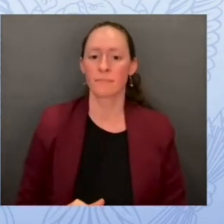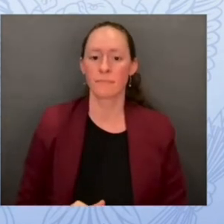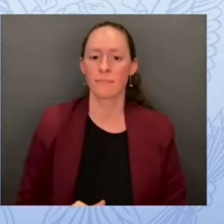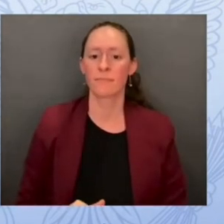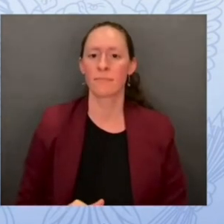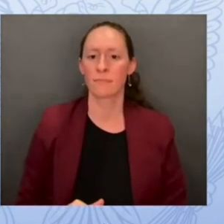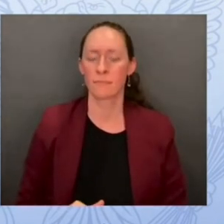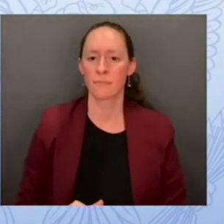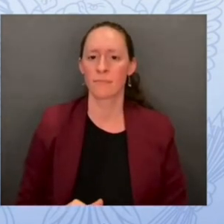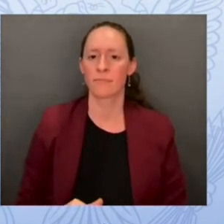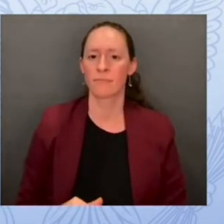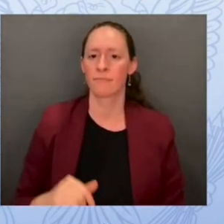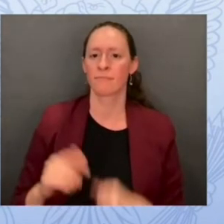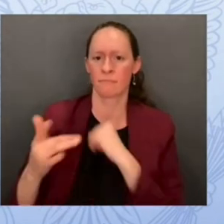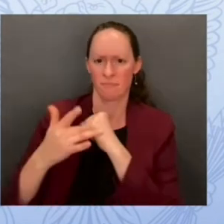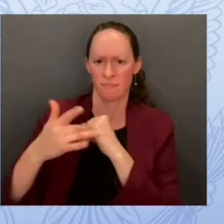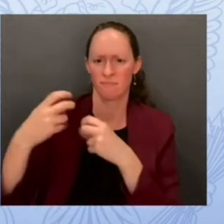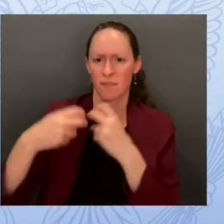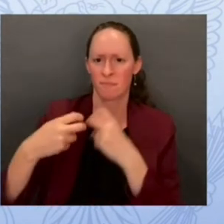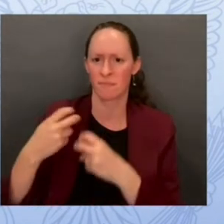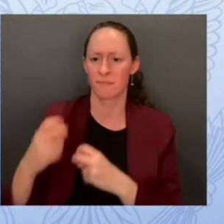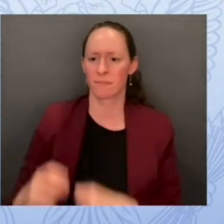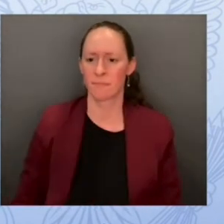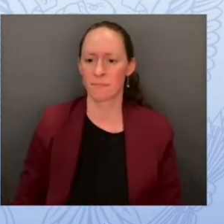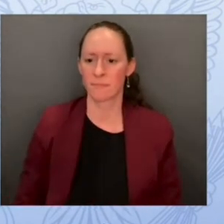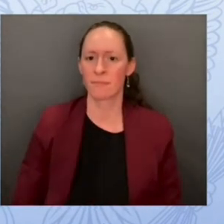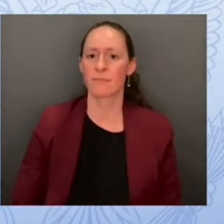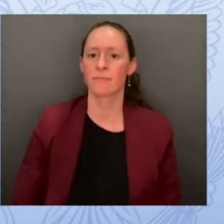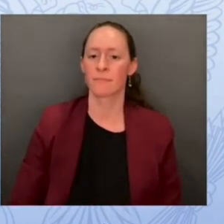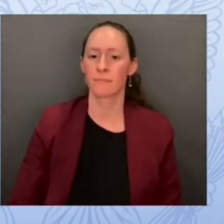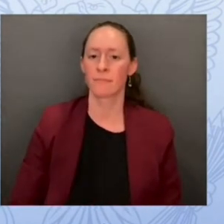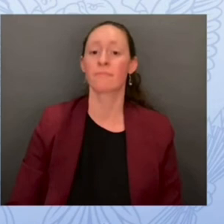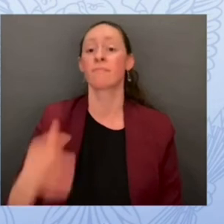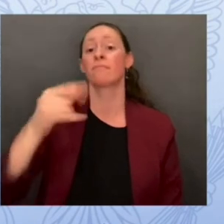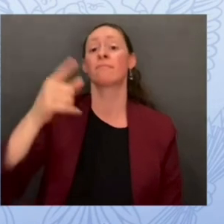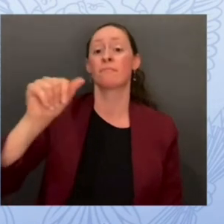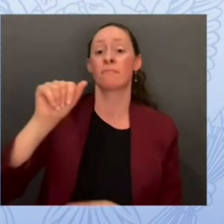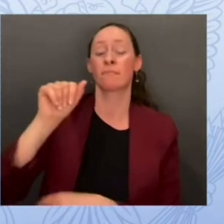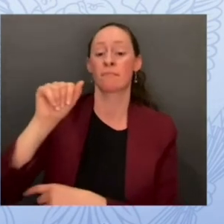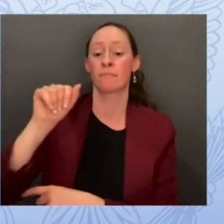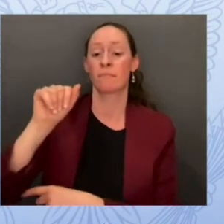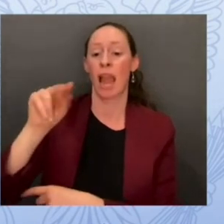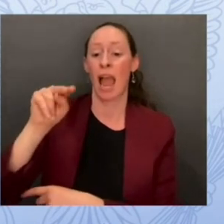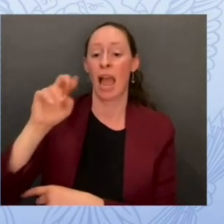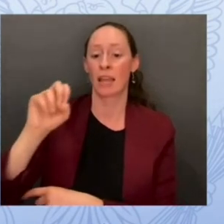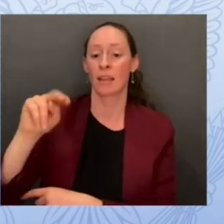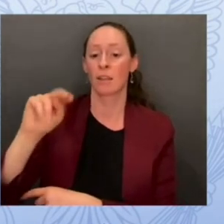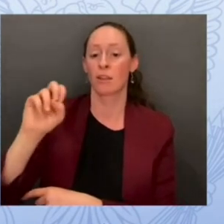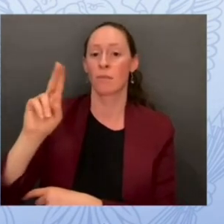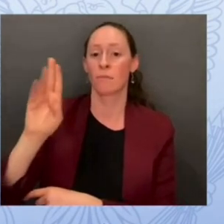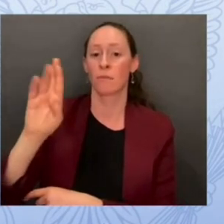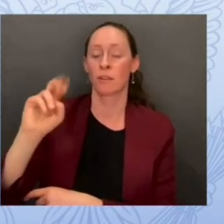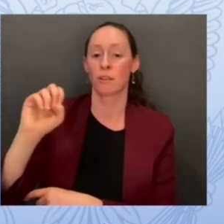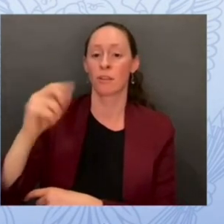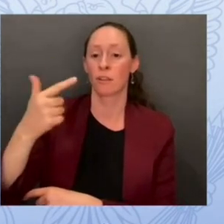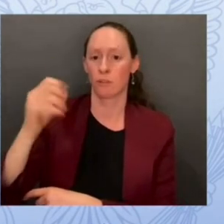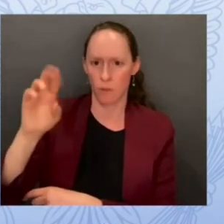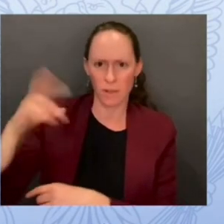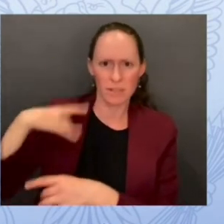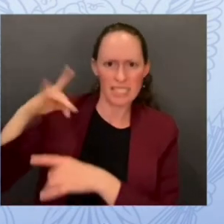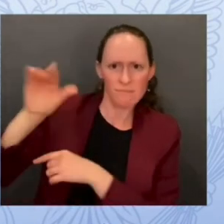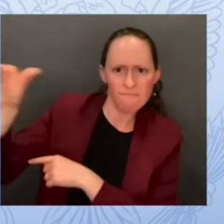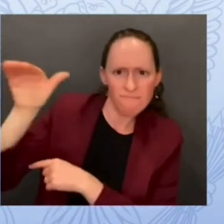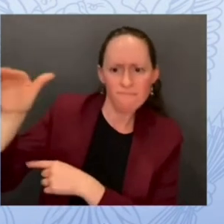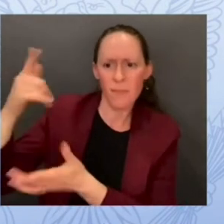conversation with ann newberger at the white house the fact that a day later we had 11 special agents with the fbi and federal